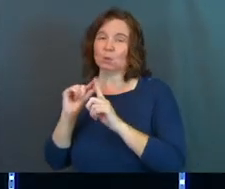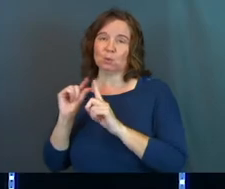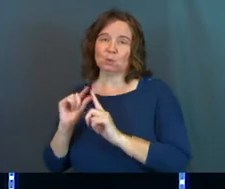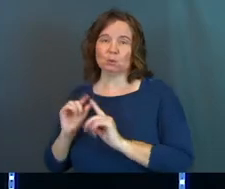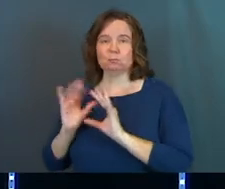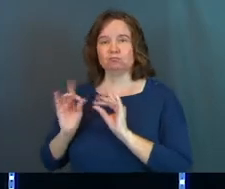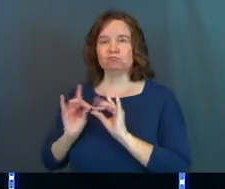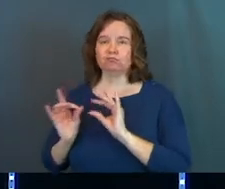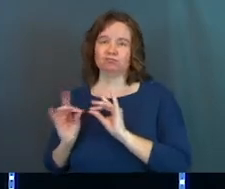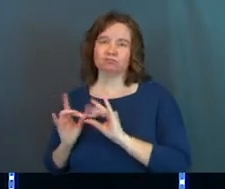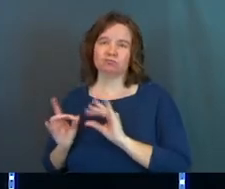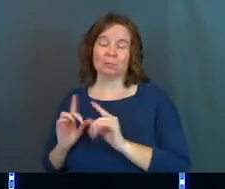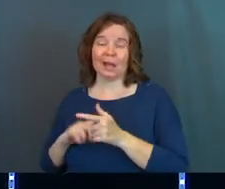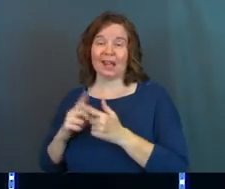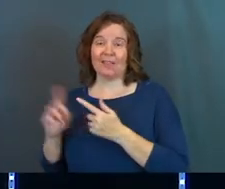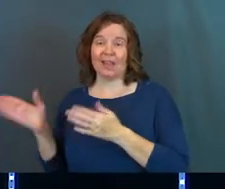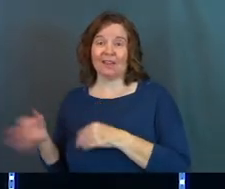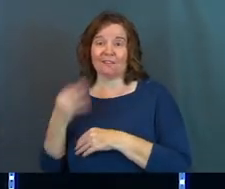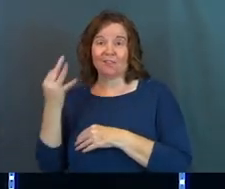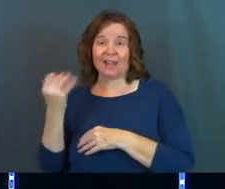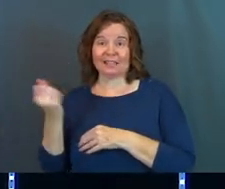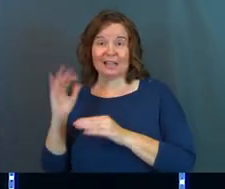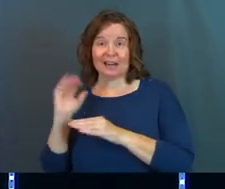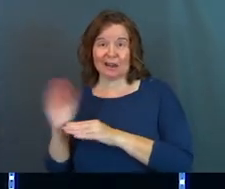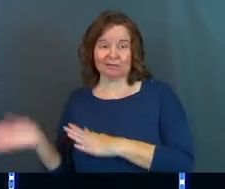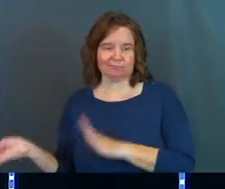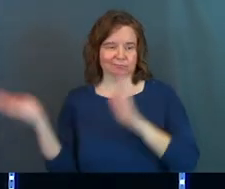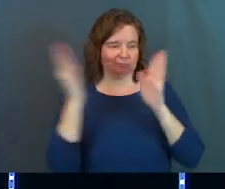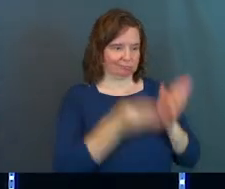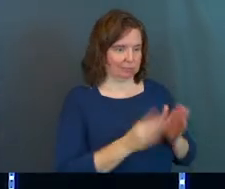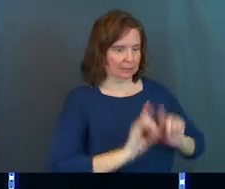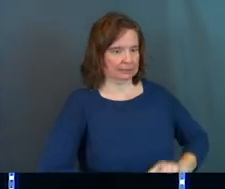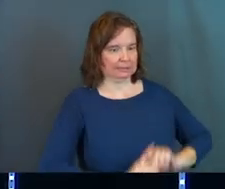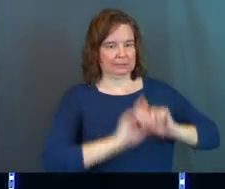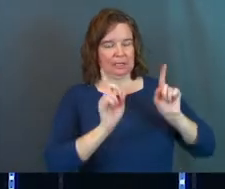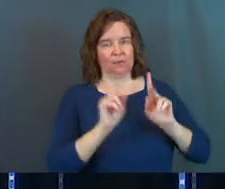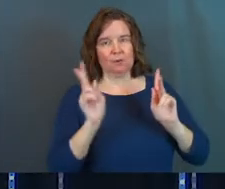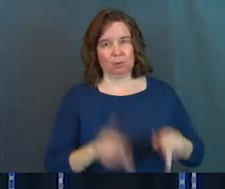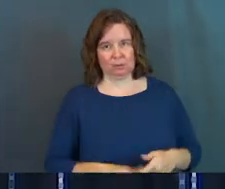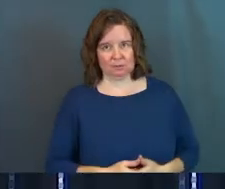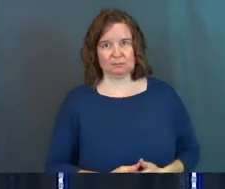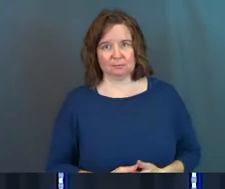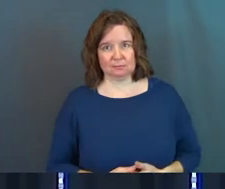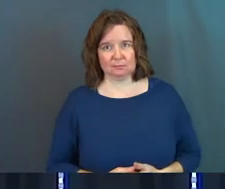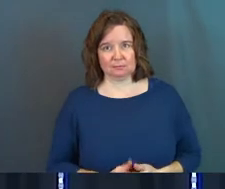was, knew what I was supposed to do, and then when it was Friday and Saturday night, I was a much different person,